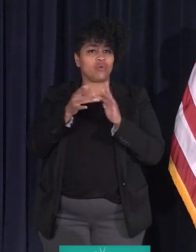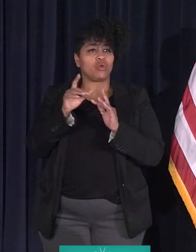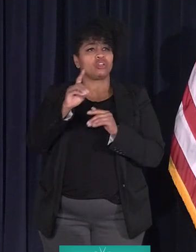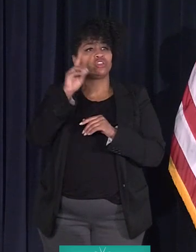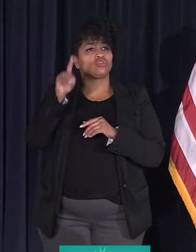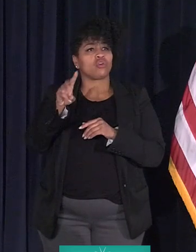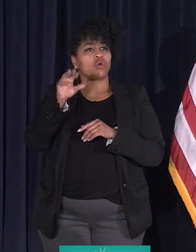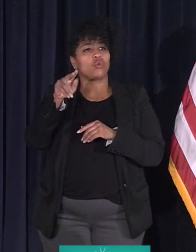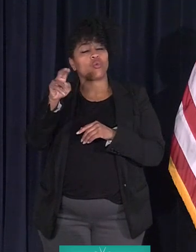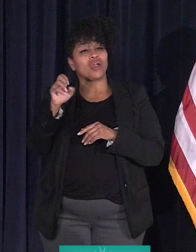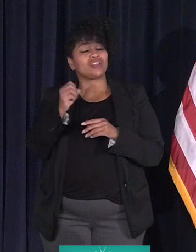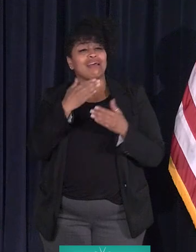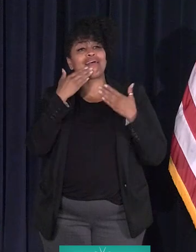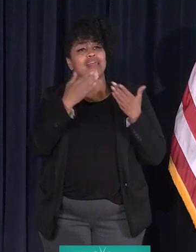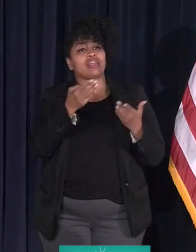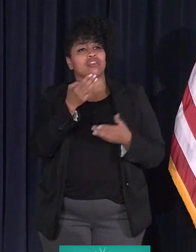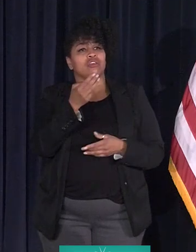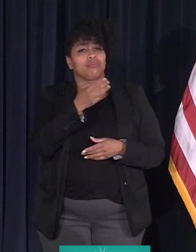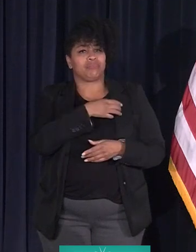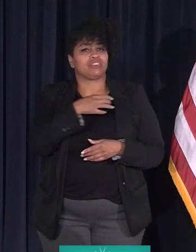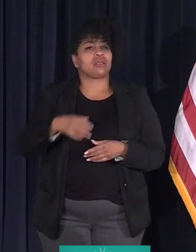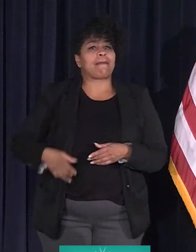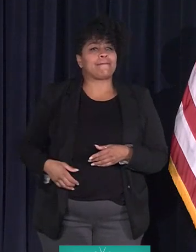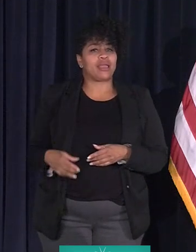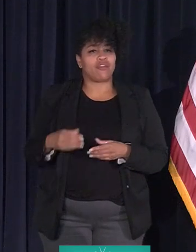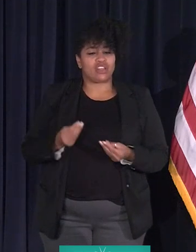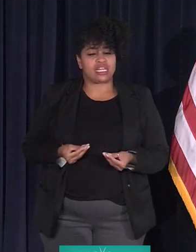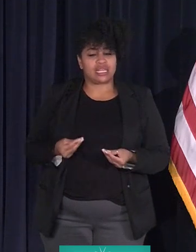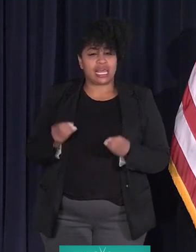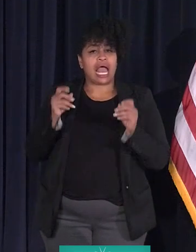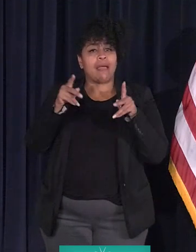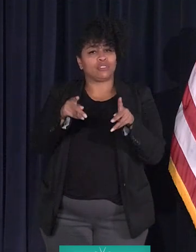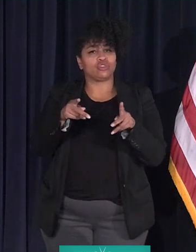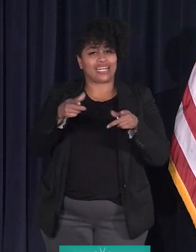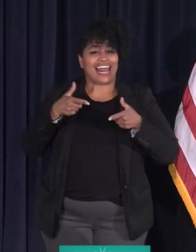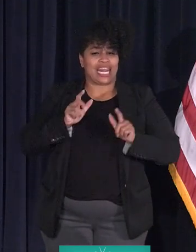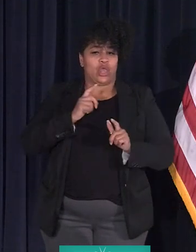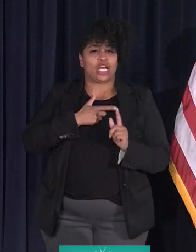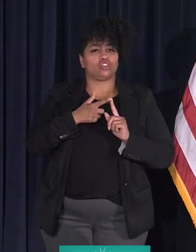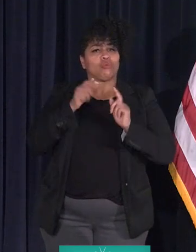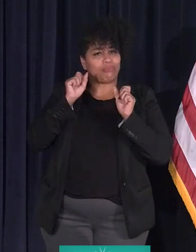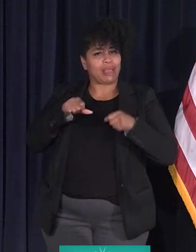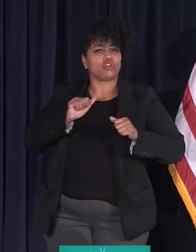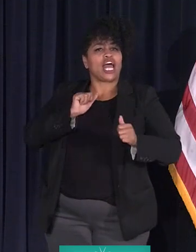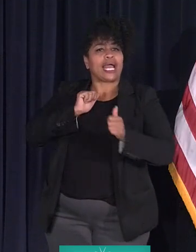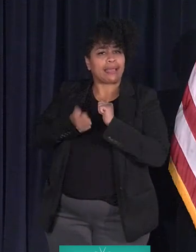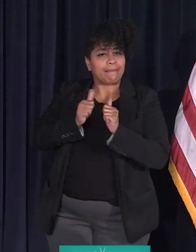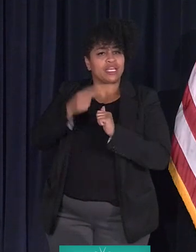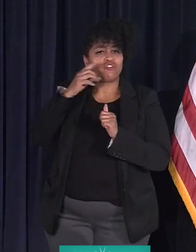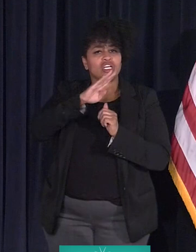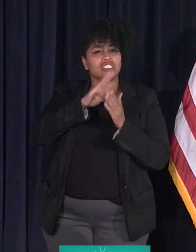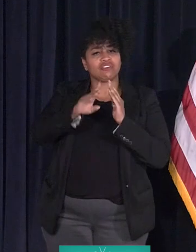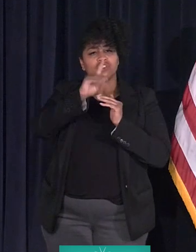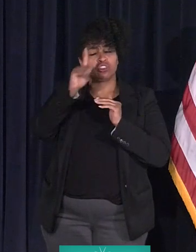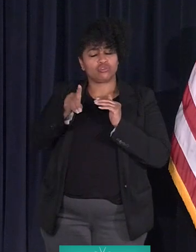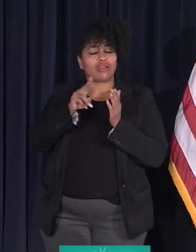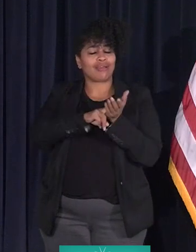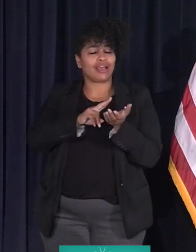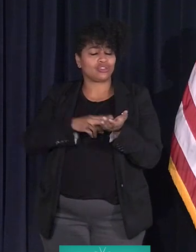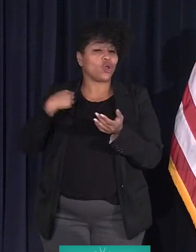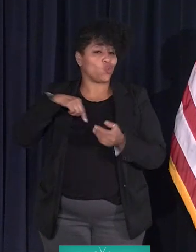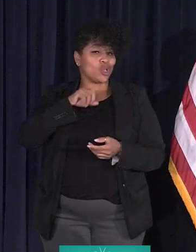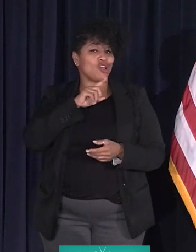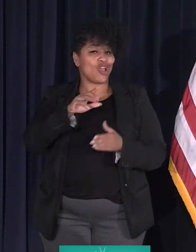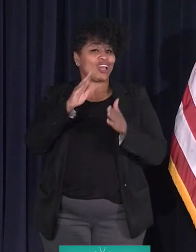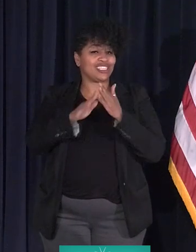So, thank you, Mr. Mayor, for the opportunity to compete, to allow us to compete for City of Detroit contracts. We are a city